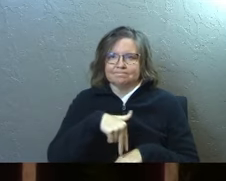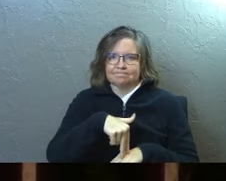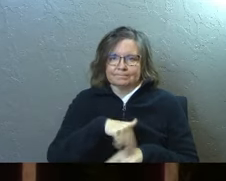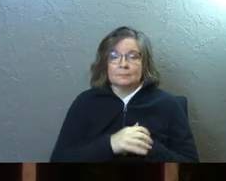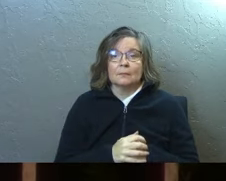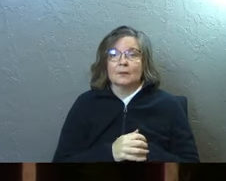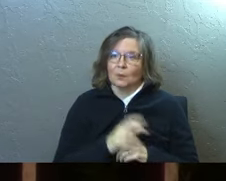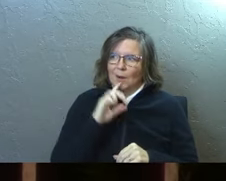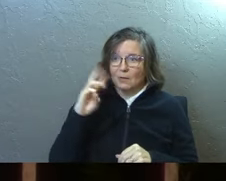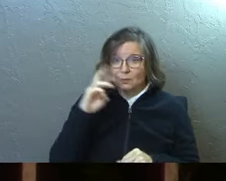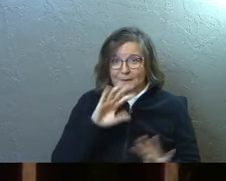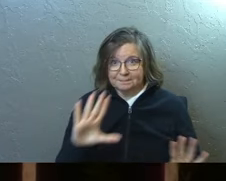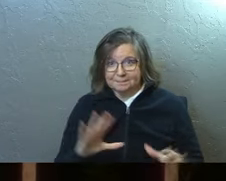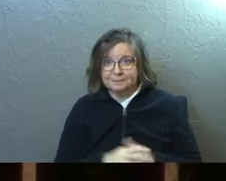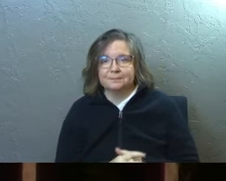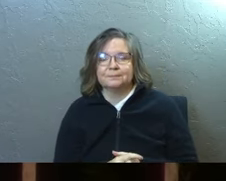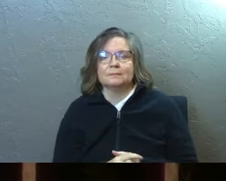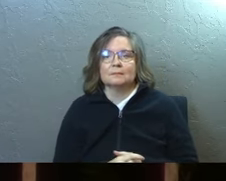Right? It's weird.